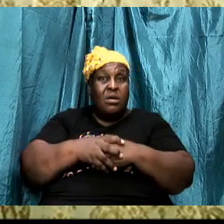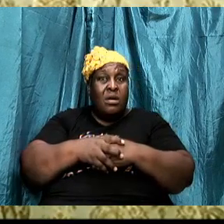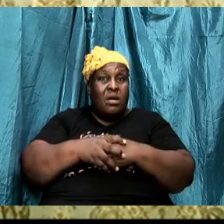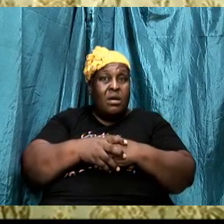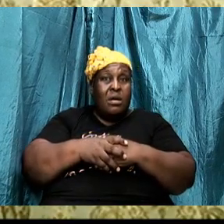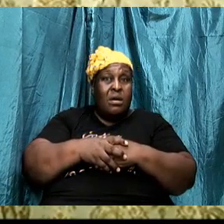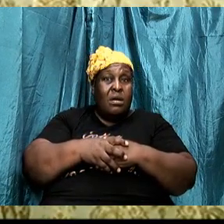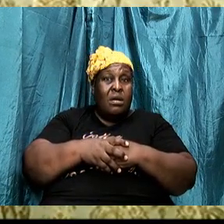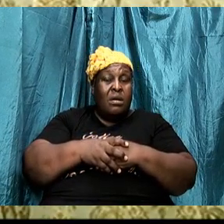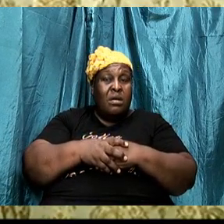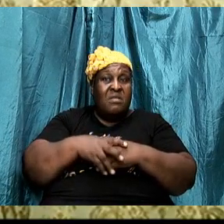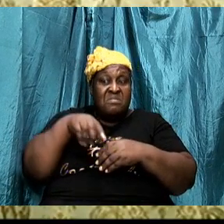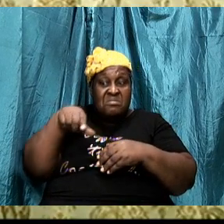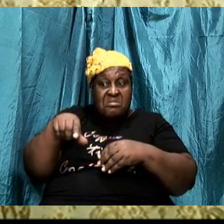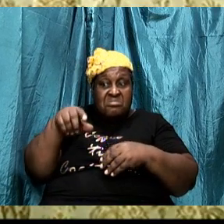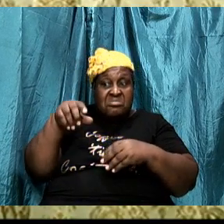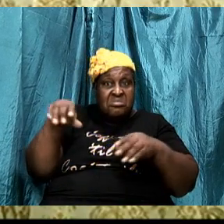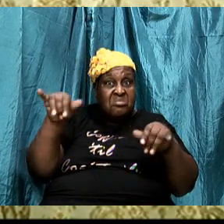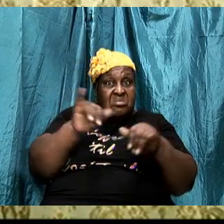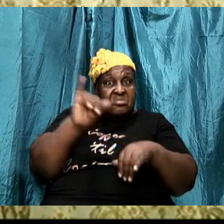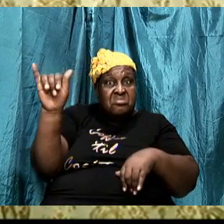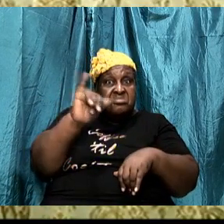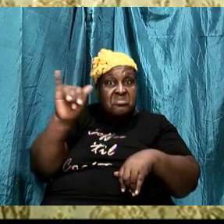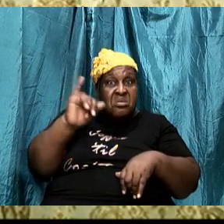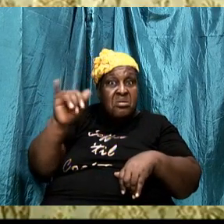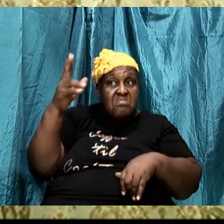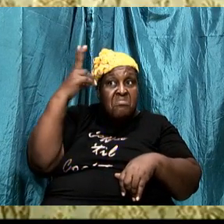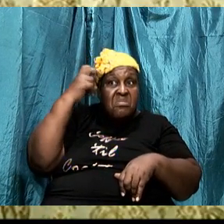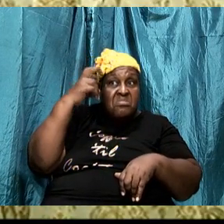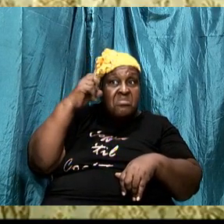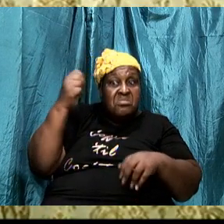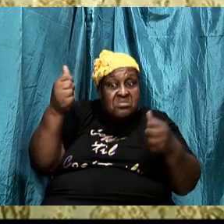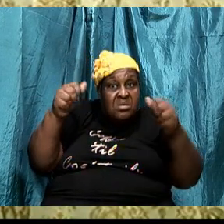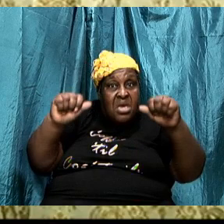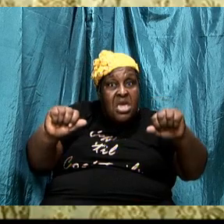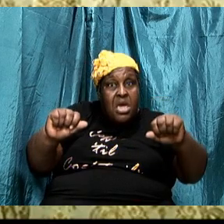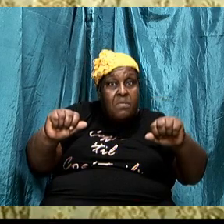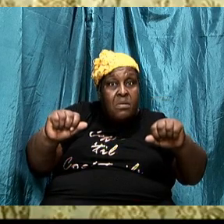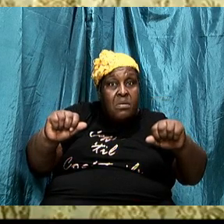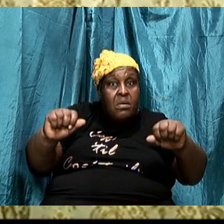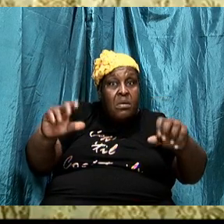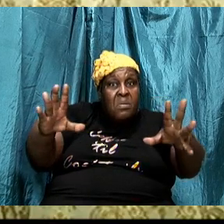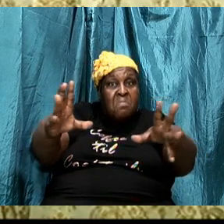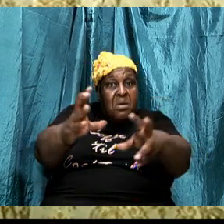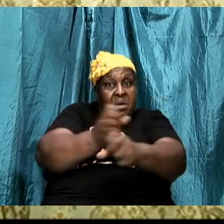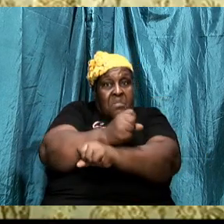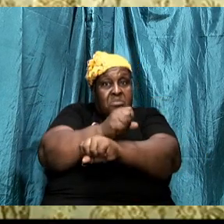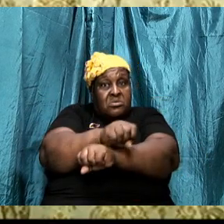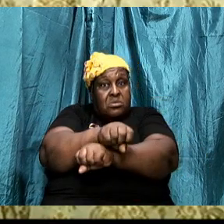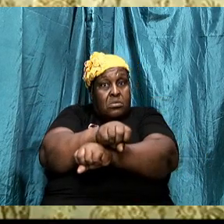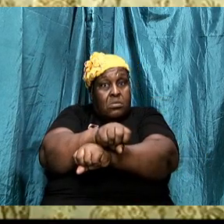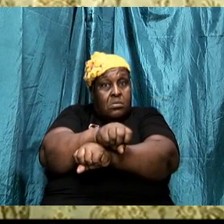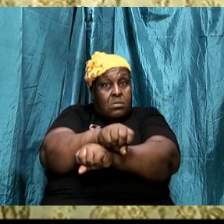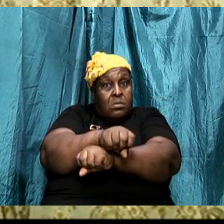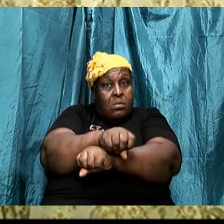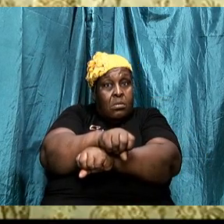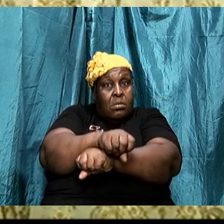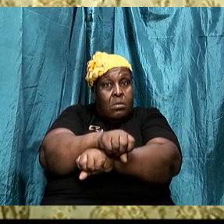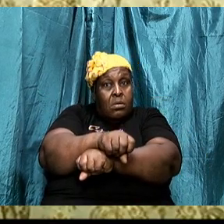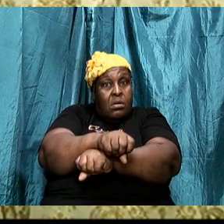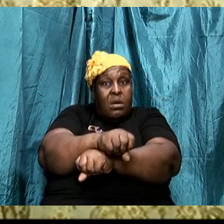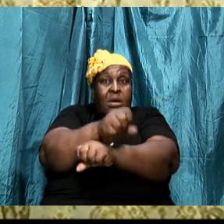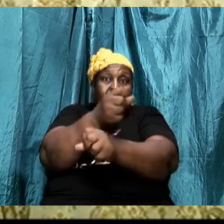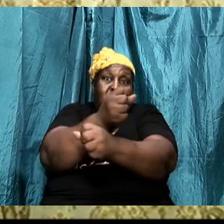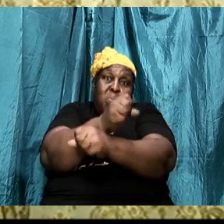God, is able to capture such a one and